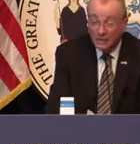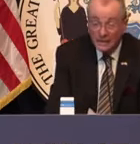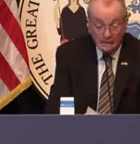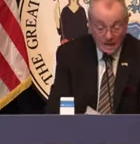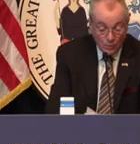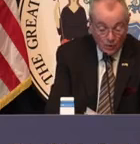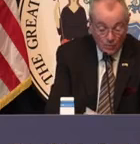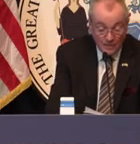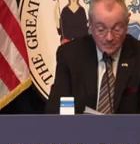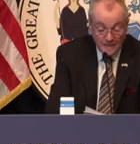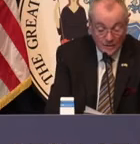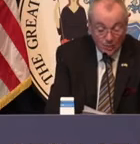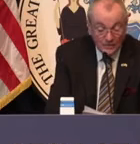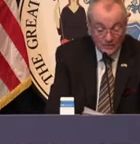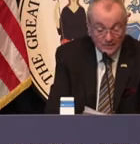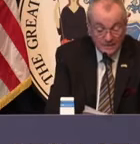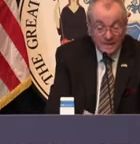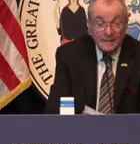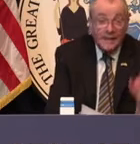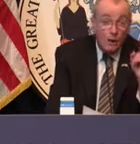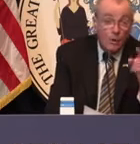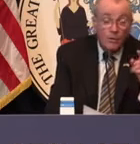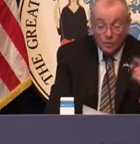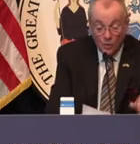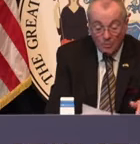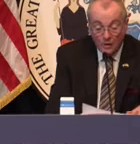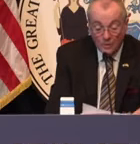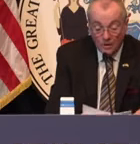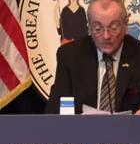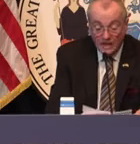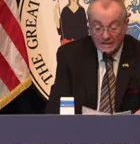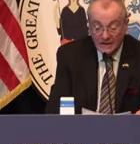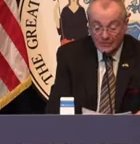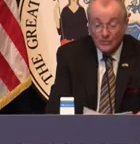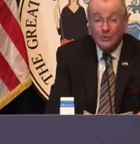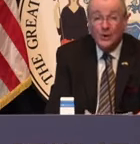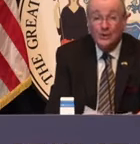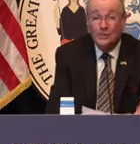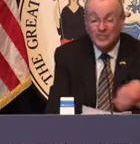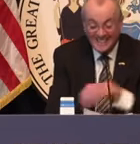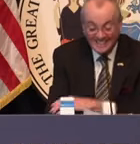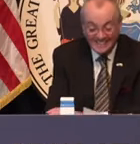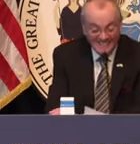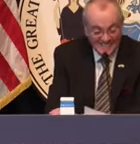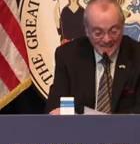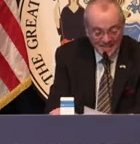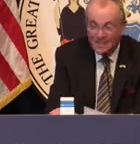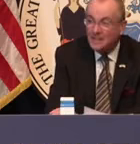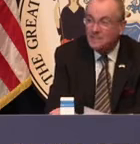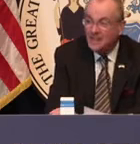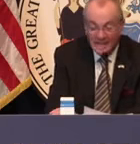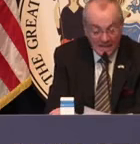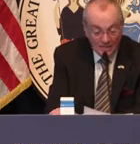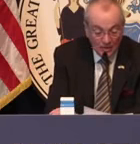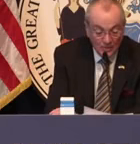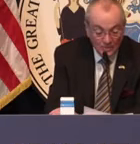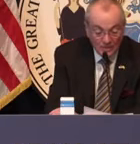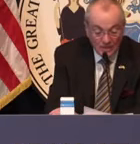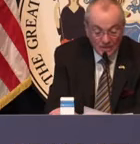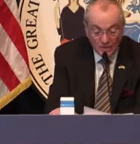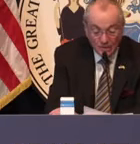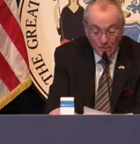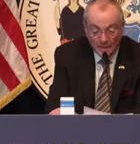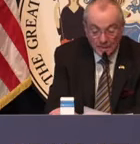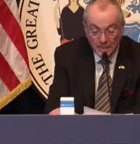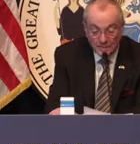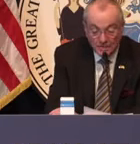partners like Walmart and Quest. Again, I welcome Walmart and Quest Diagnostics to our COVID-19 team, and I know that